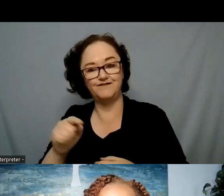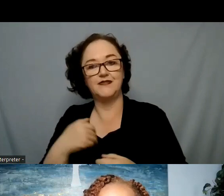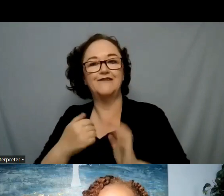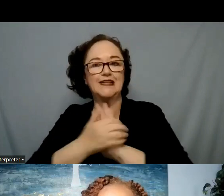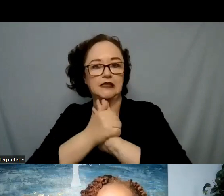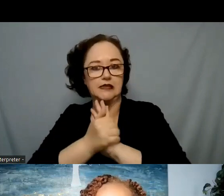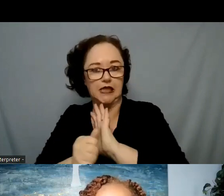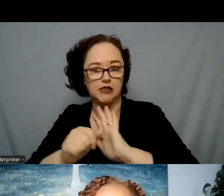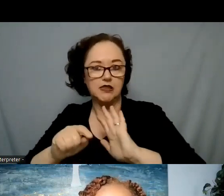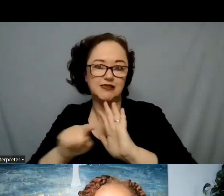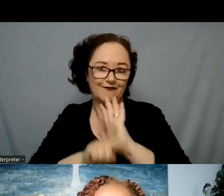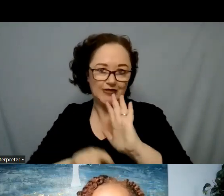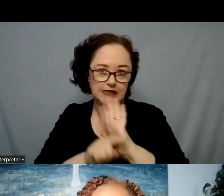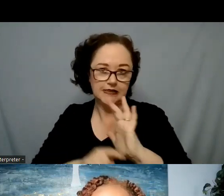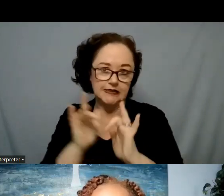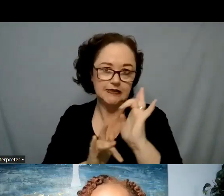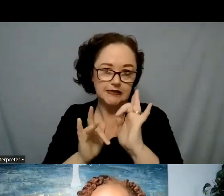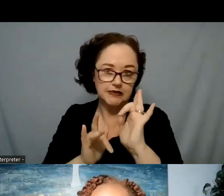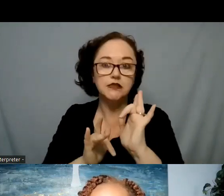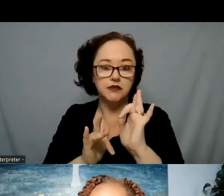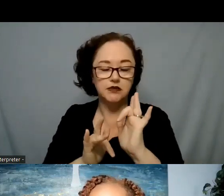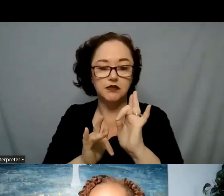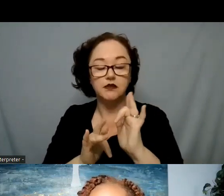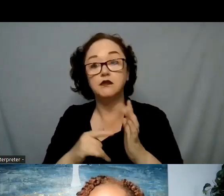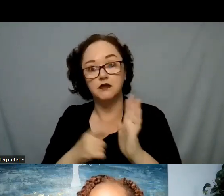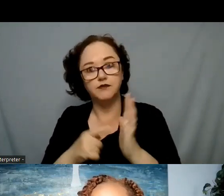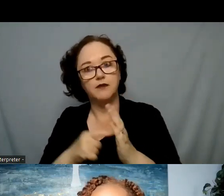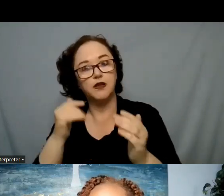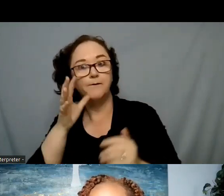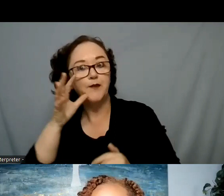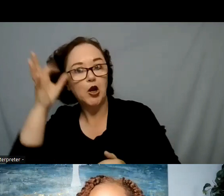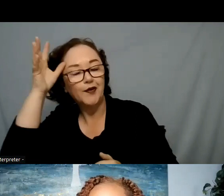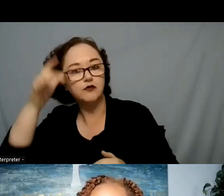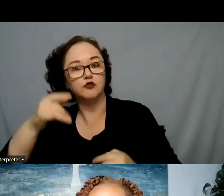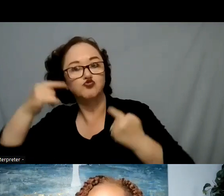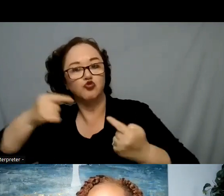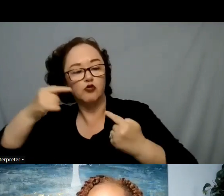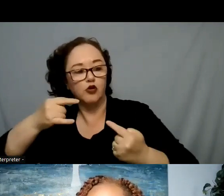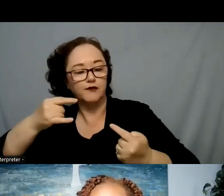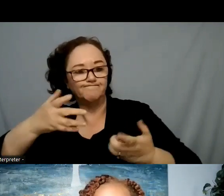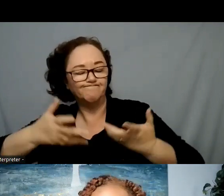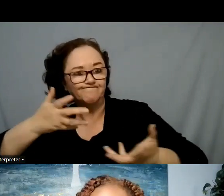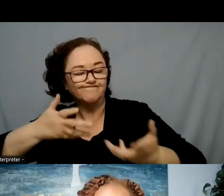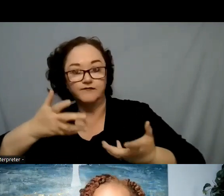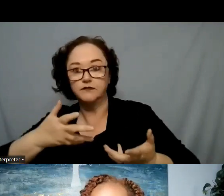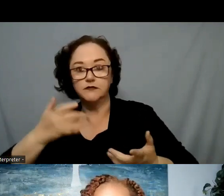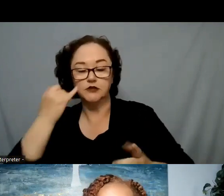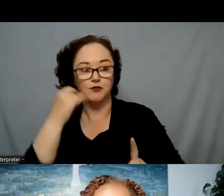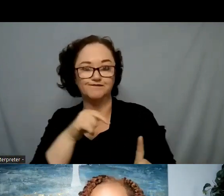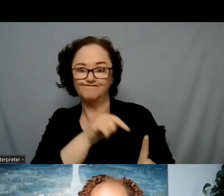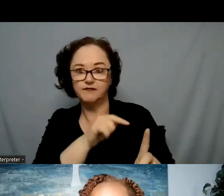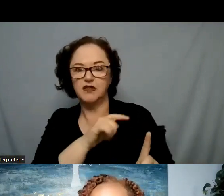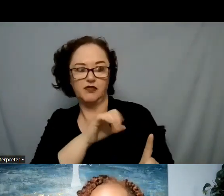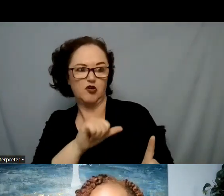sometimes because sometimes parents can struggle when their teen is being really when the attitude and